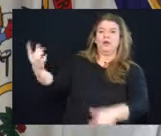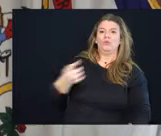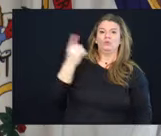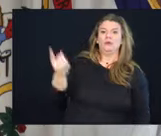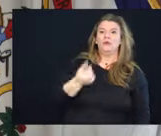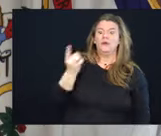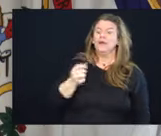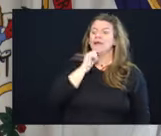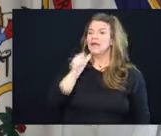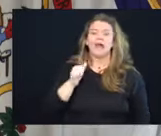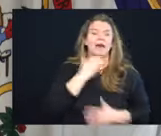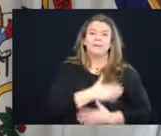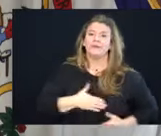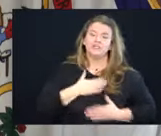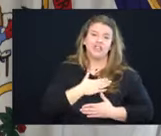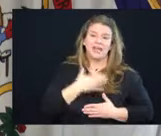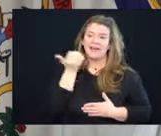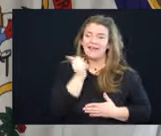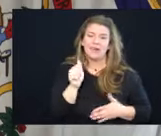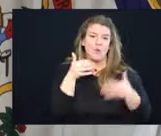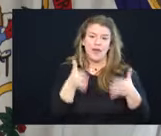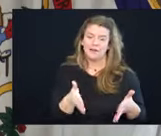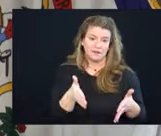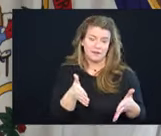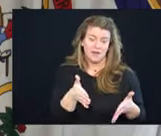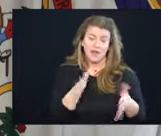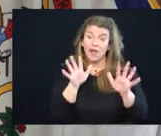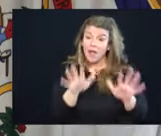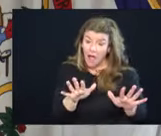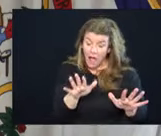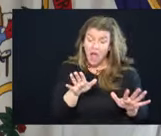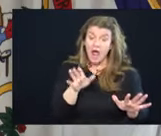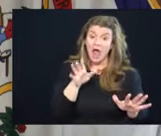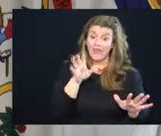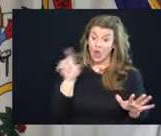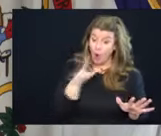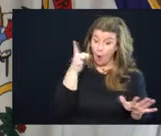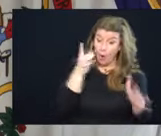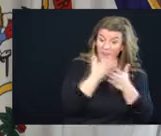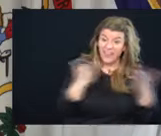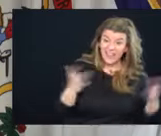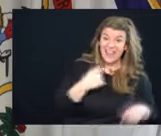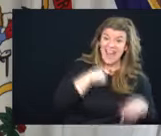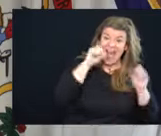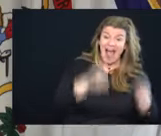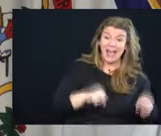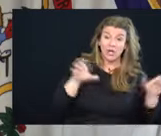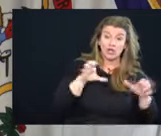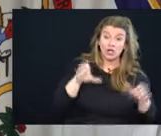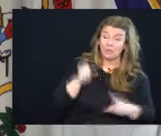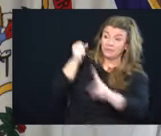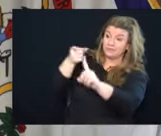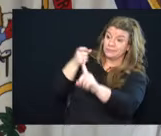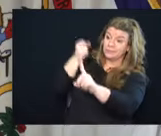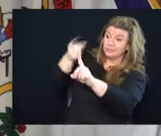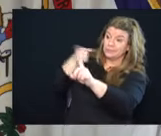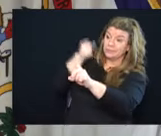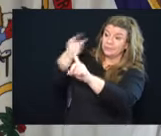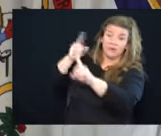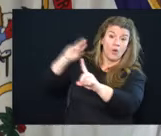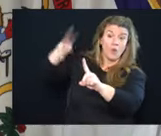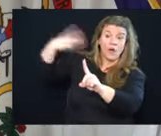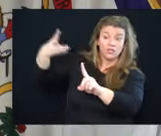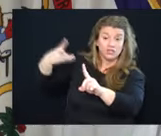absolutely not appreciated in any way. Now, all I can do is bombard the Washington Airways in every way I